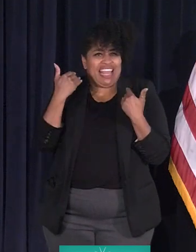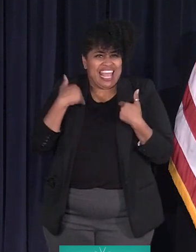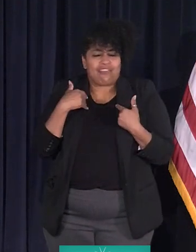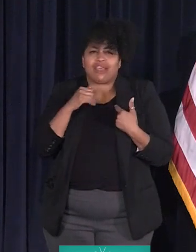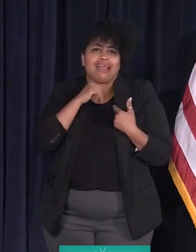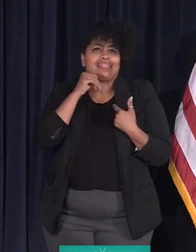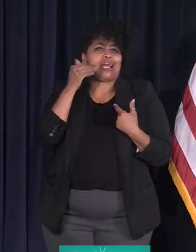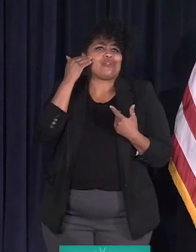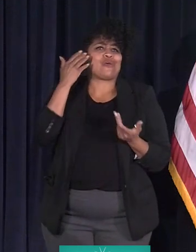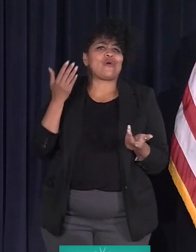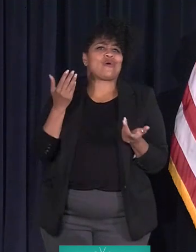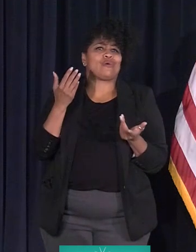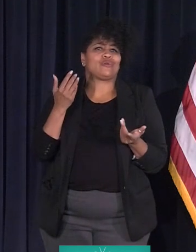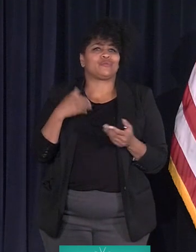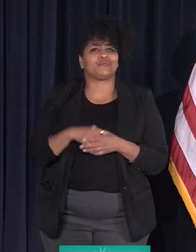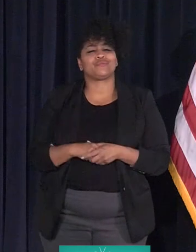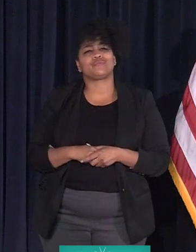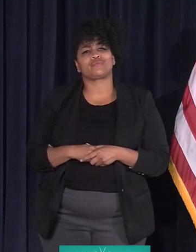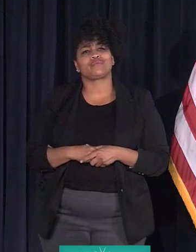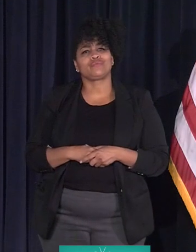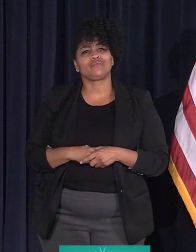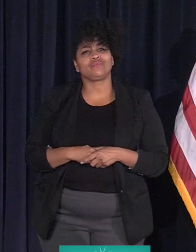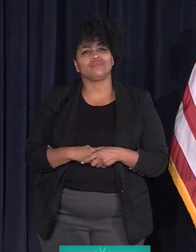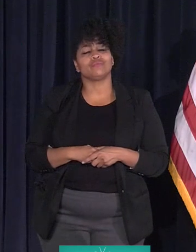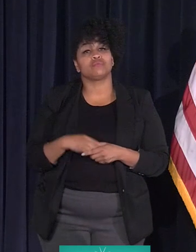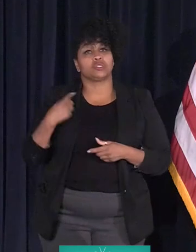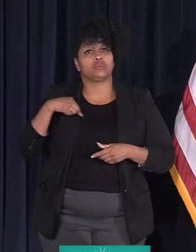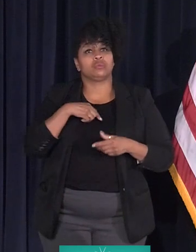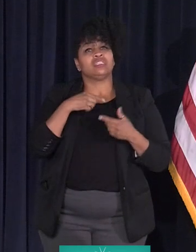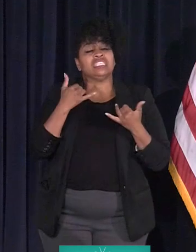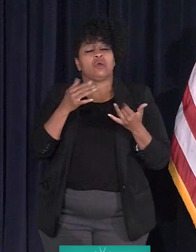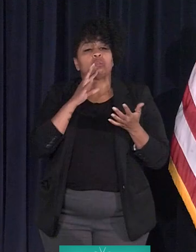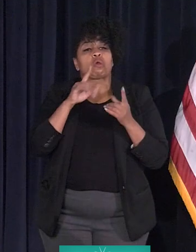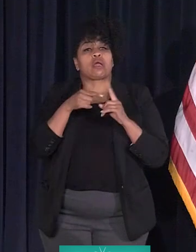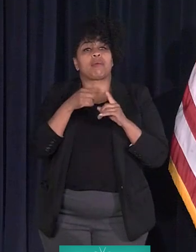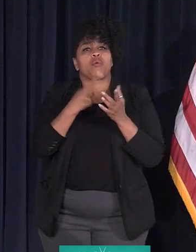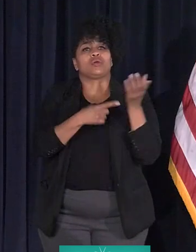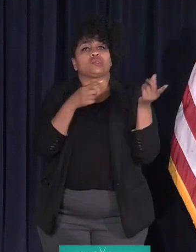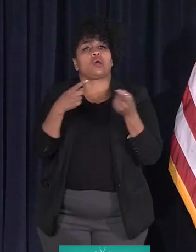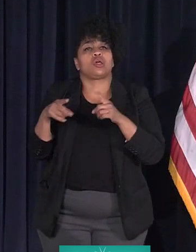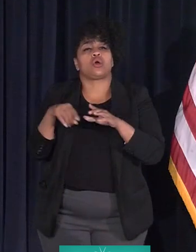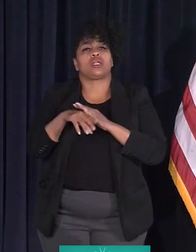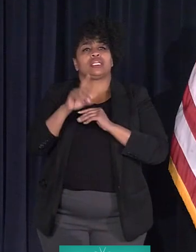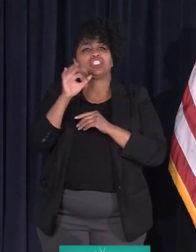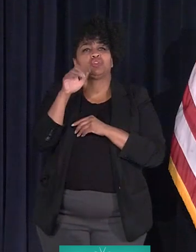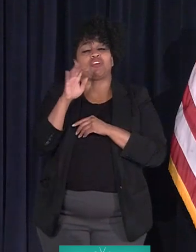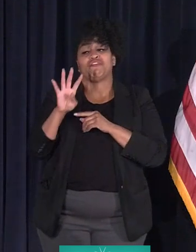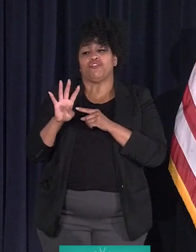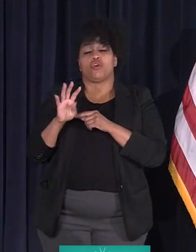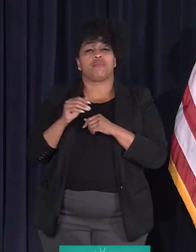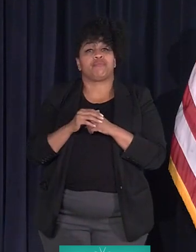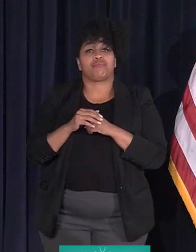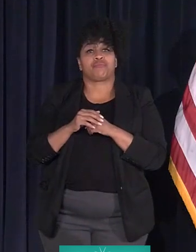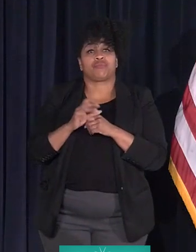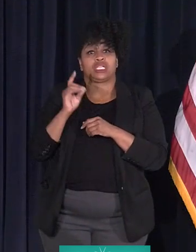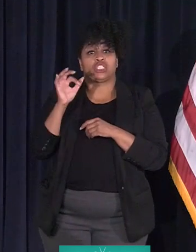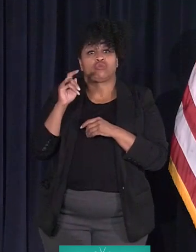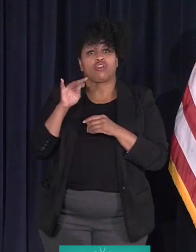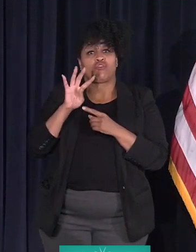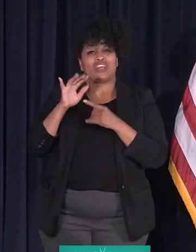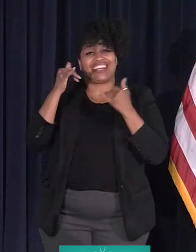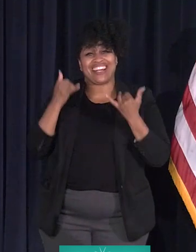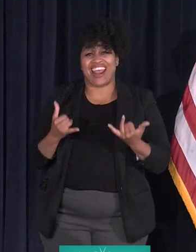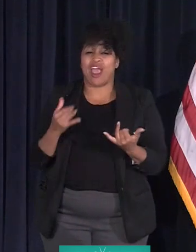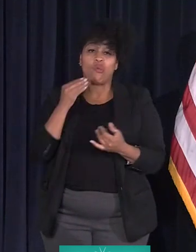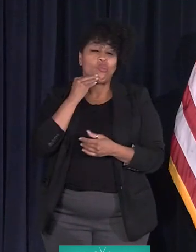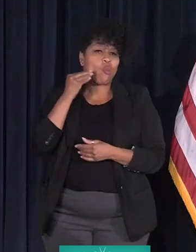positive. Let talk about what's going on specifically in District 4. Because District 4 is now the